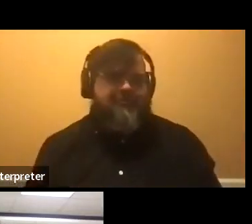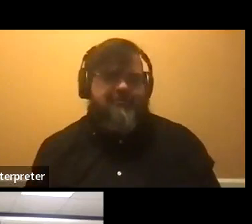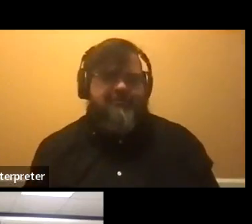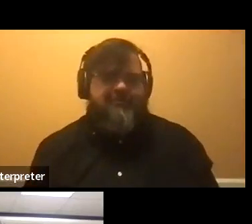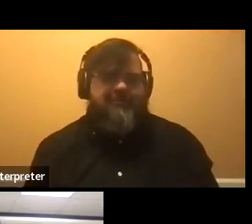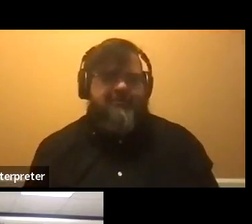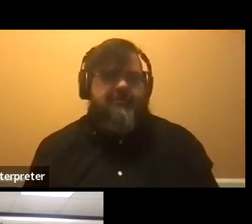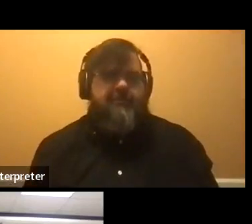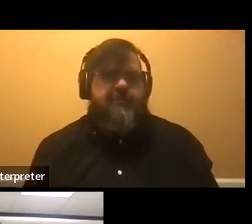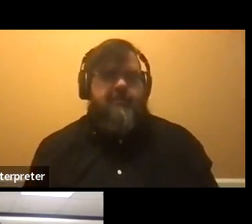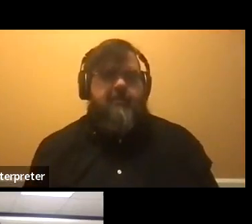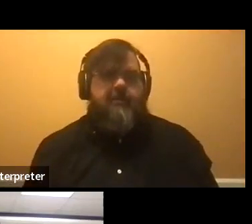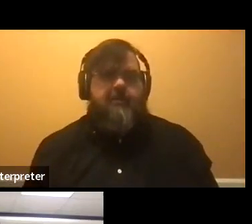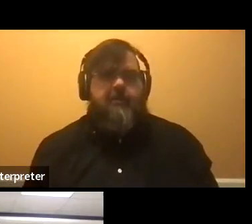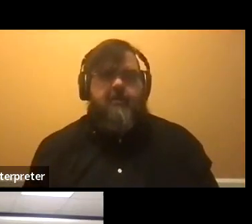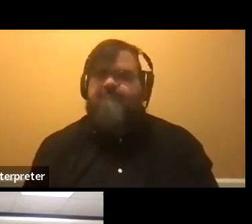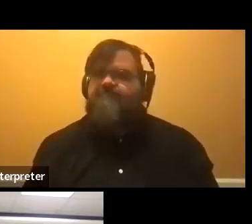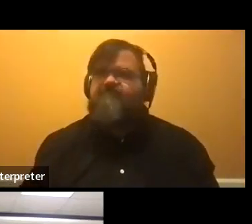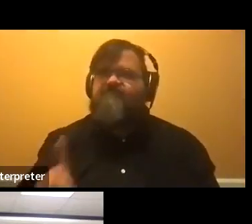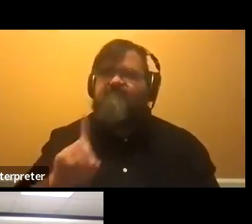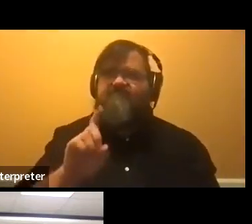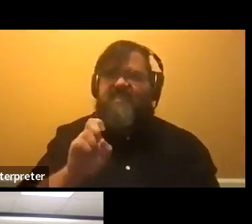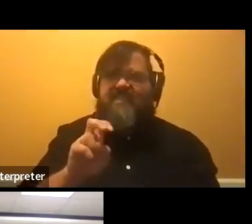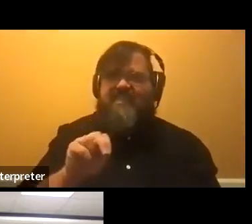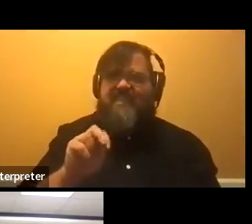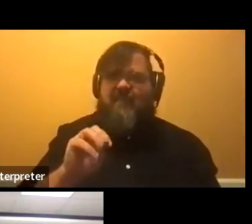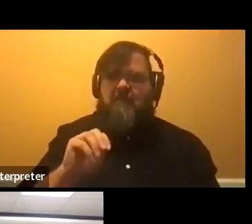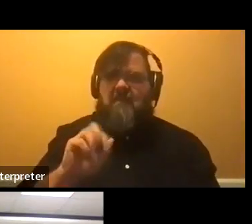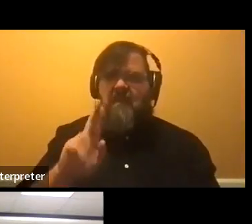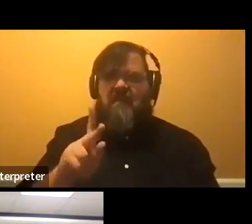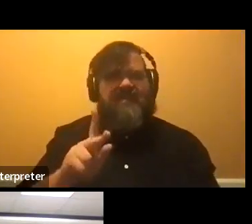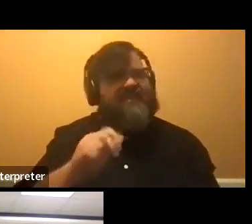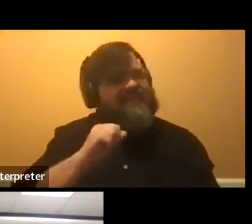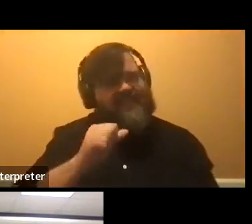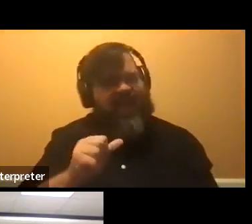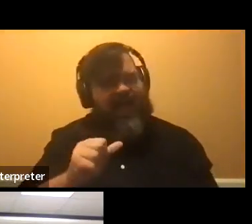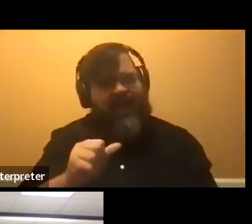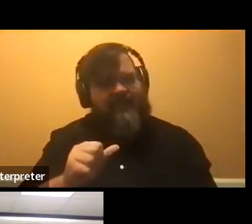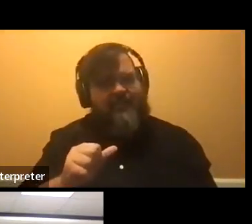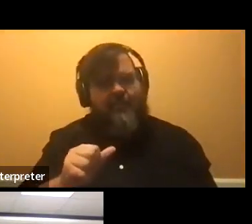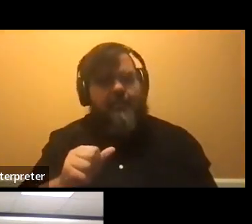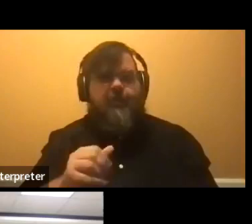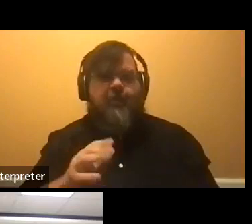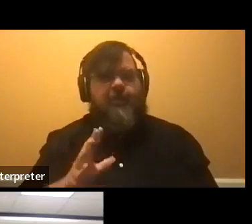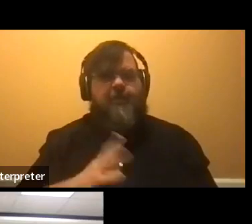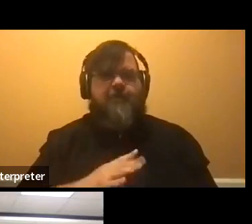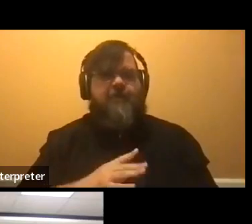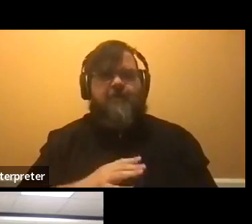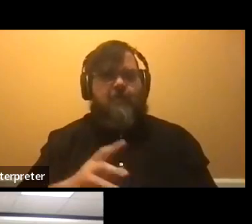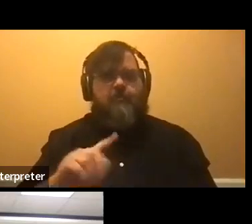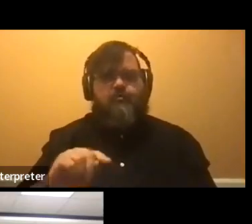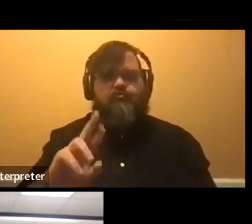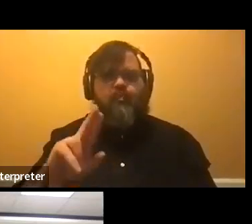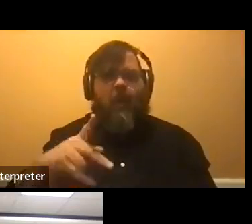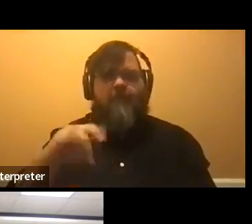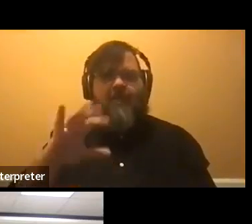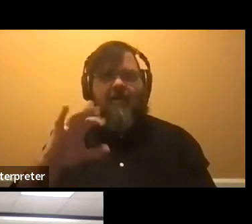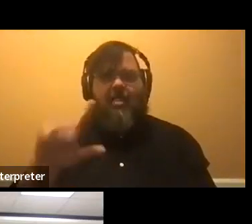Yeah. I don't know if Denmark, we would classify that as tropical, but, uh, we do have a partnership with, um,